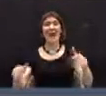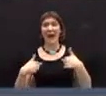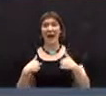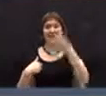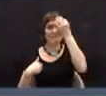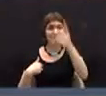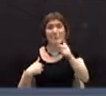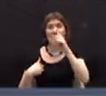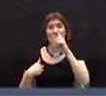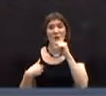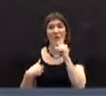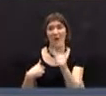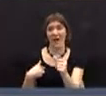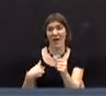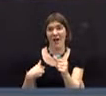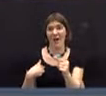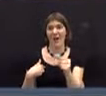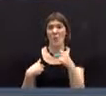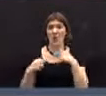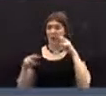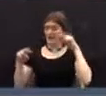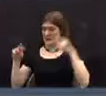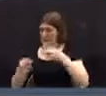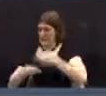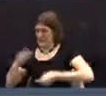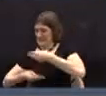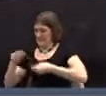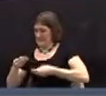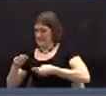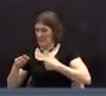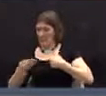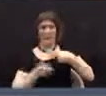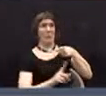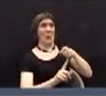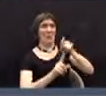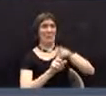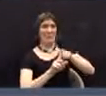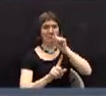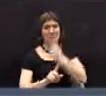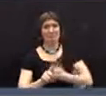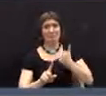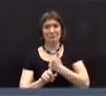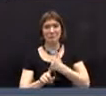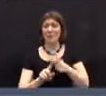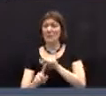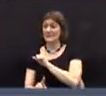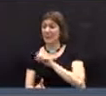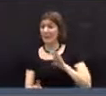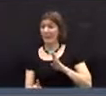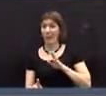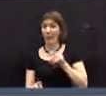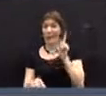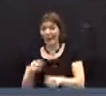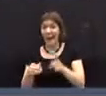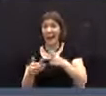a true statement. It's the board of selectmen that cannot complete a project.